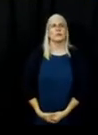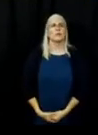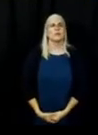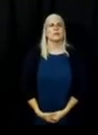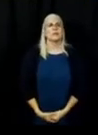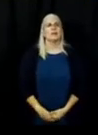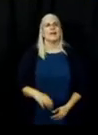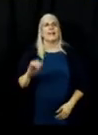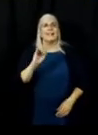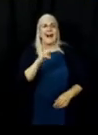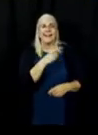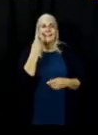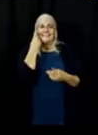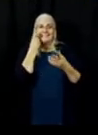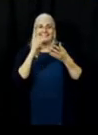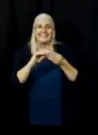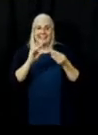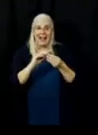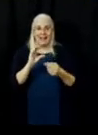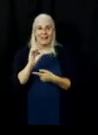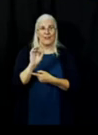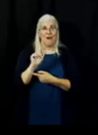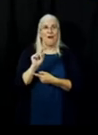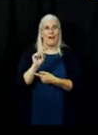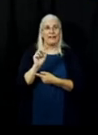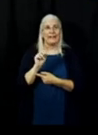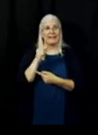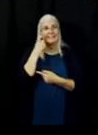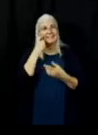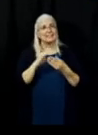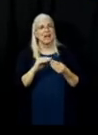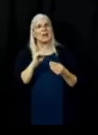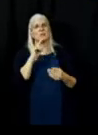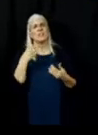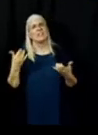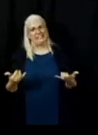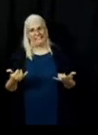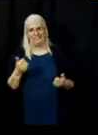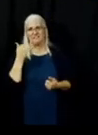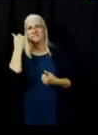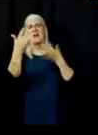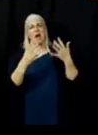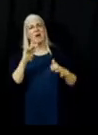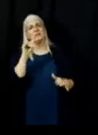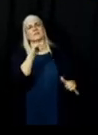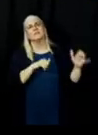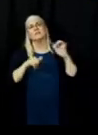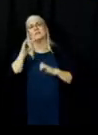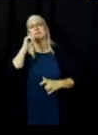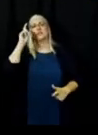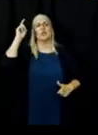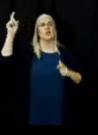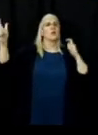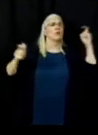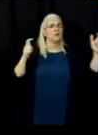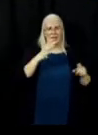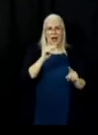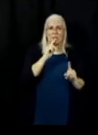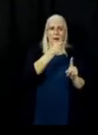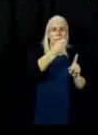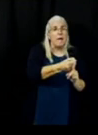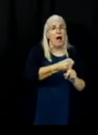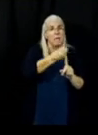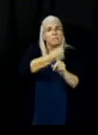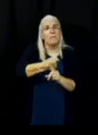Carlton just mentioned, this fire is immense and it's affecting so many communities across